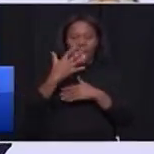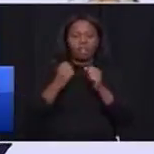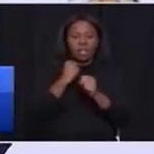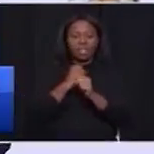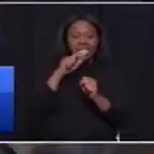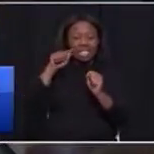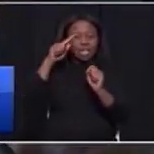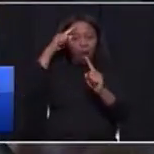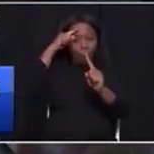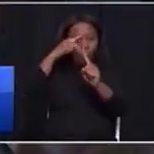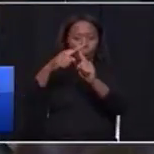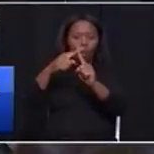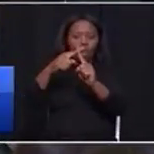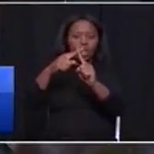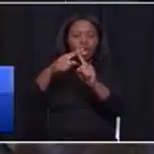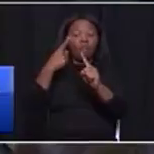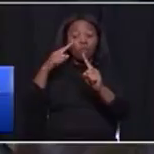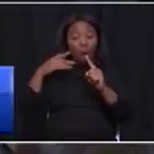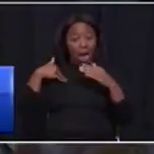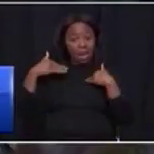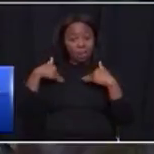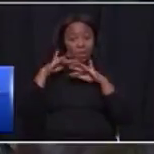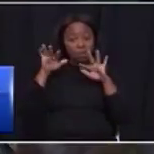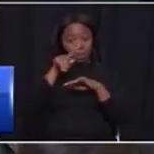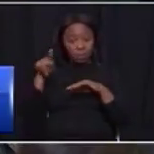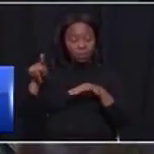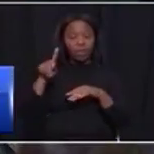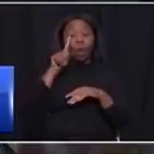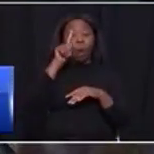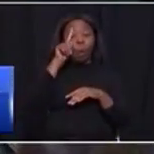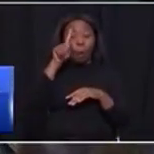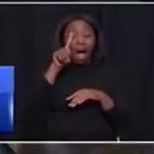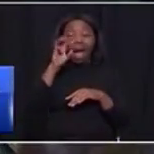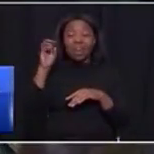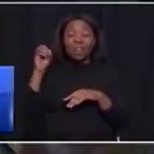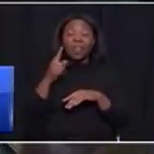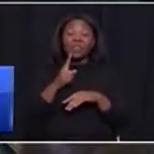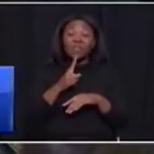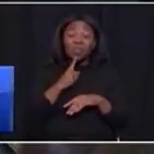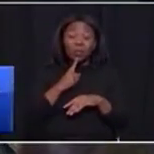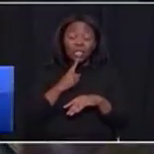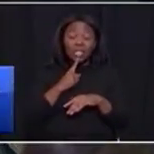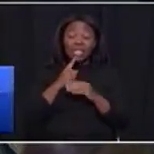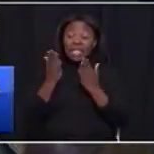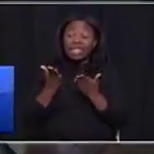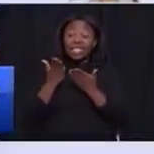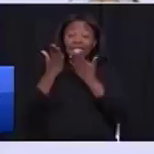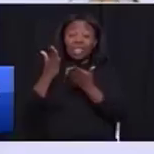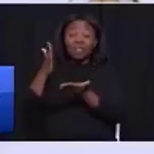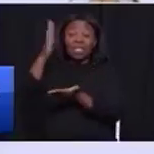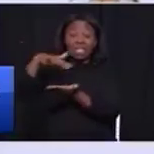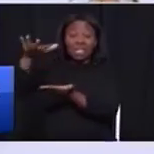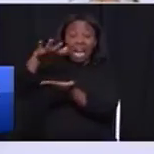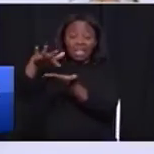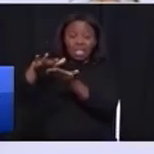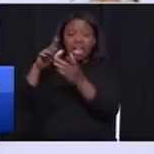I am setting for our administration. 100,000 serviced stands. We don't want to allocate